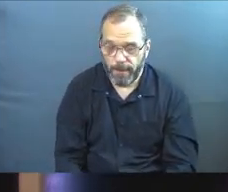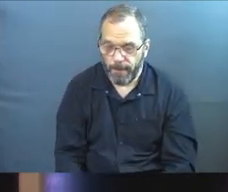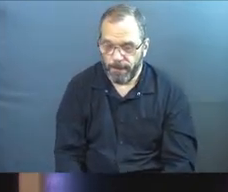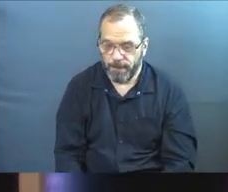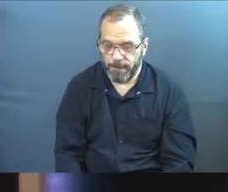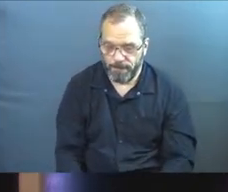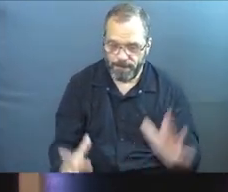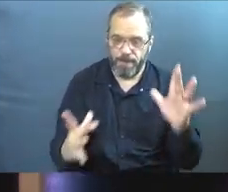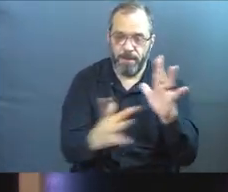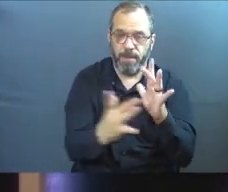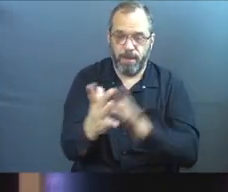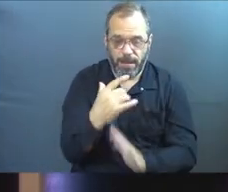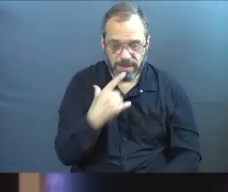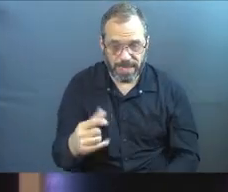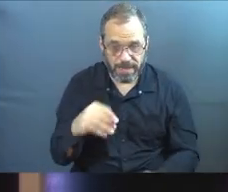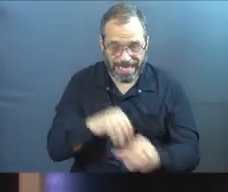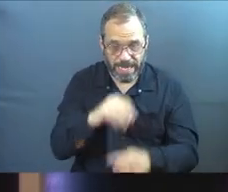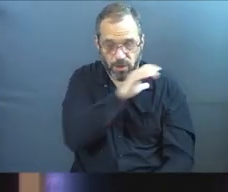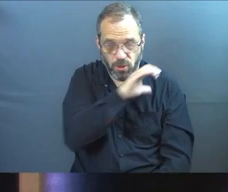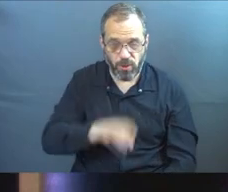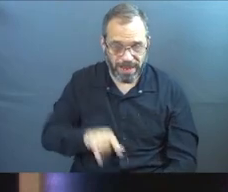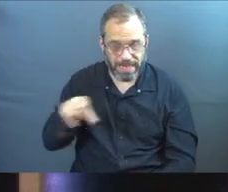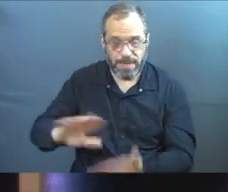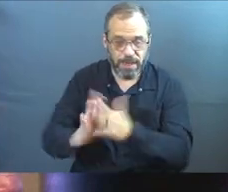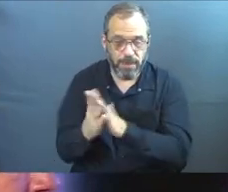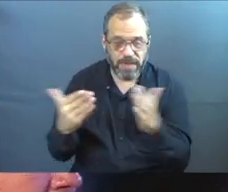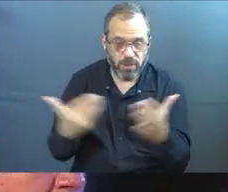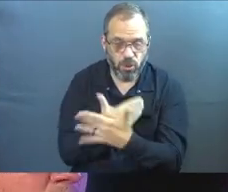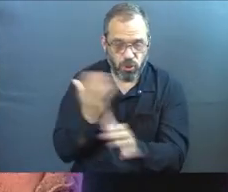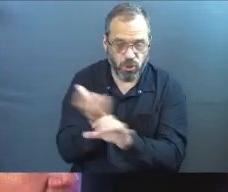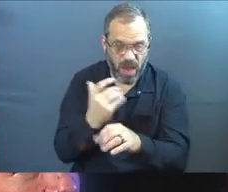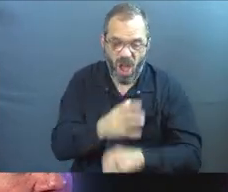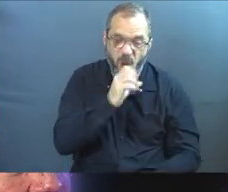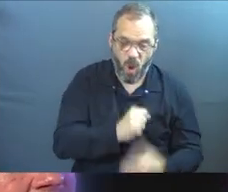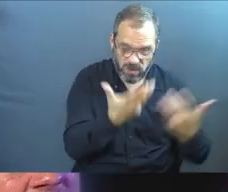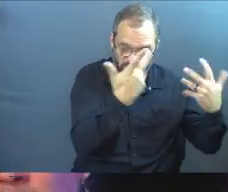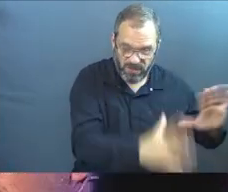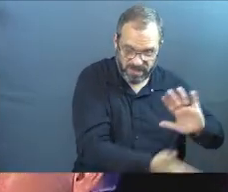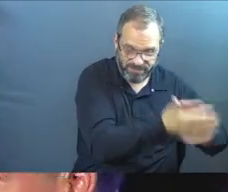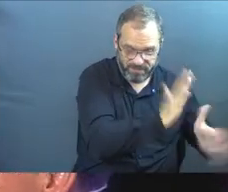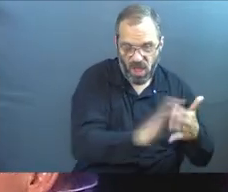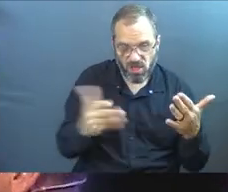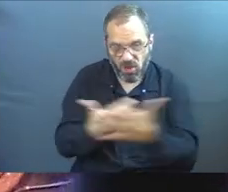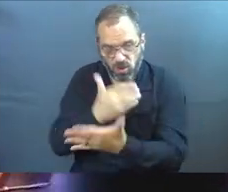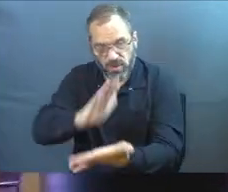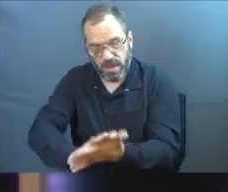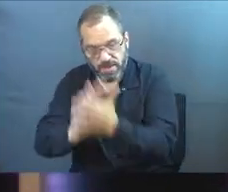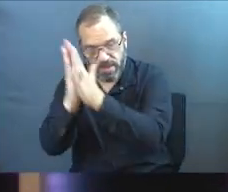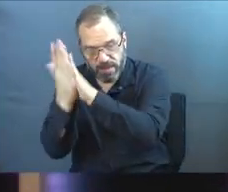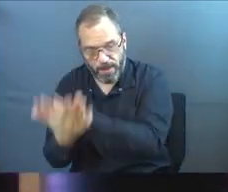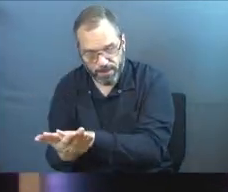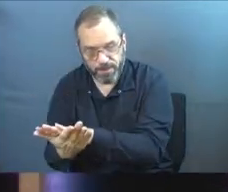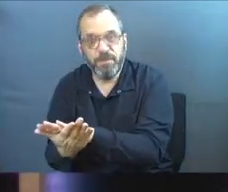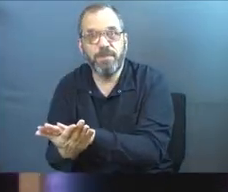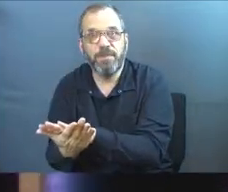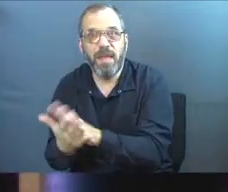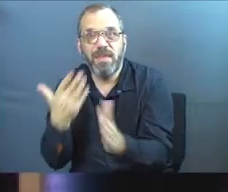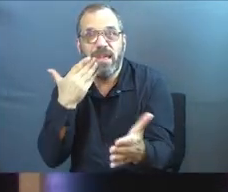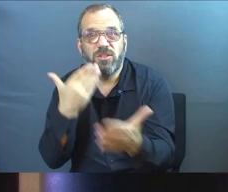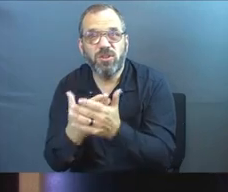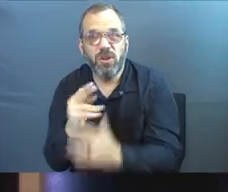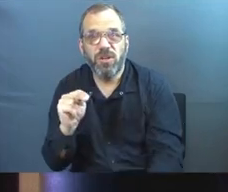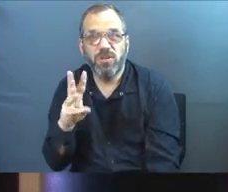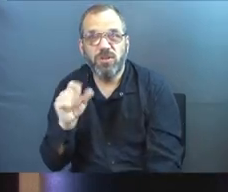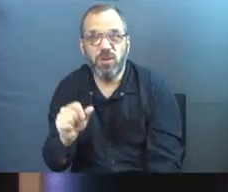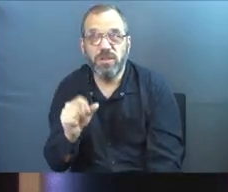The scripture says, if anyone is in Christ, he's a new creation. The old is gone. The new has come. That's good news